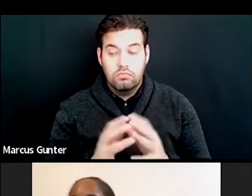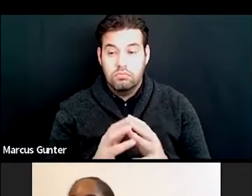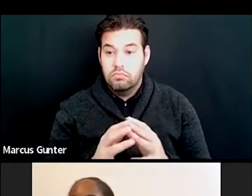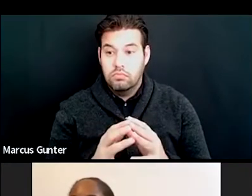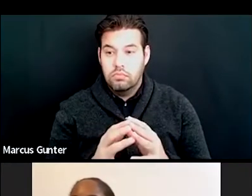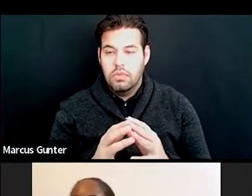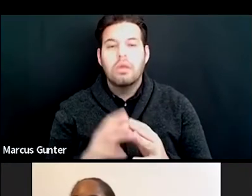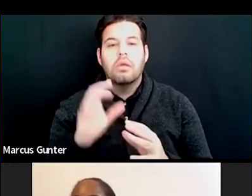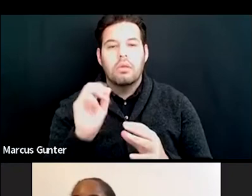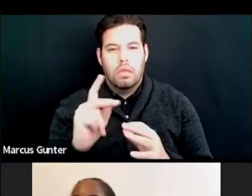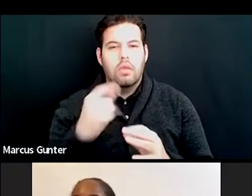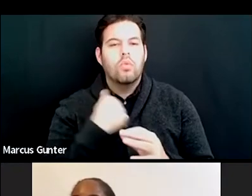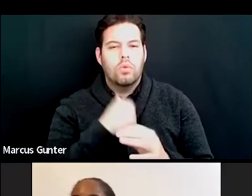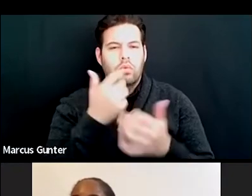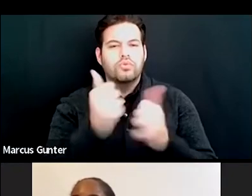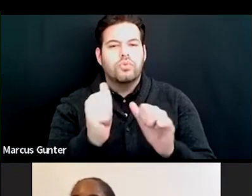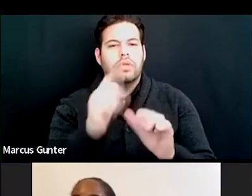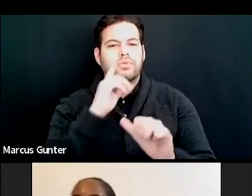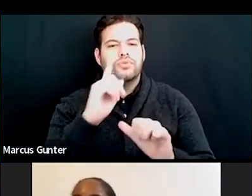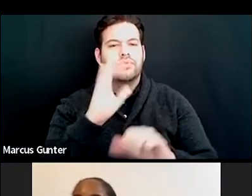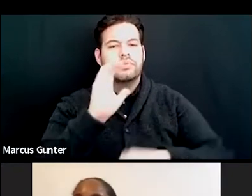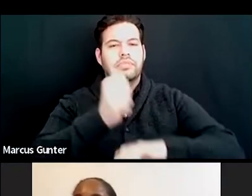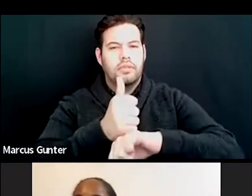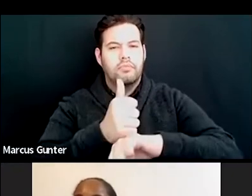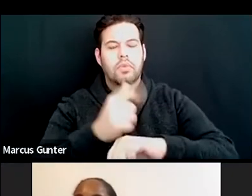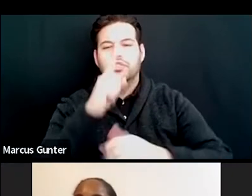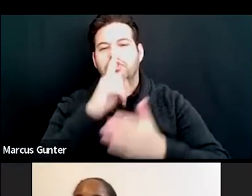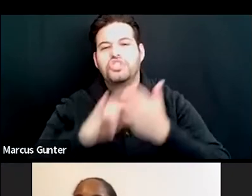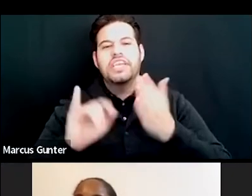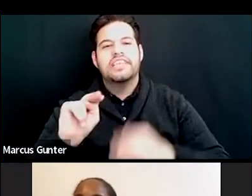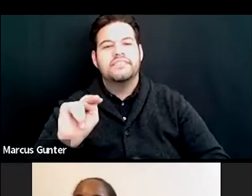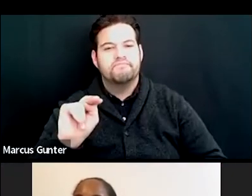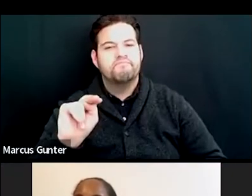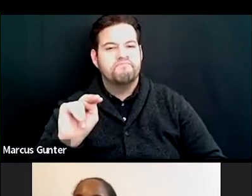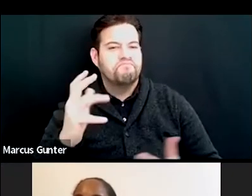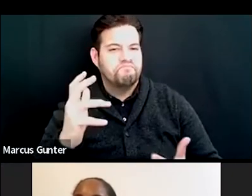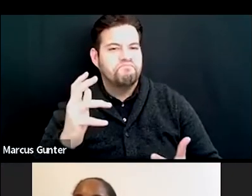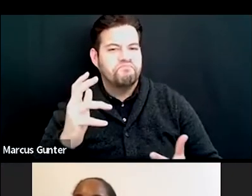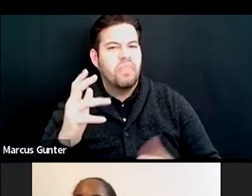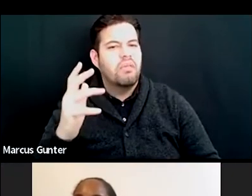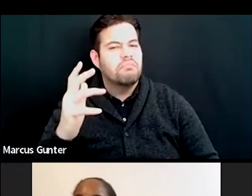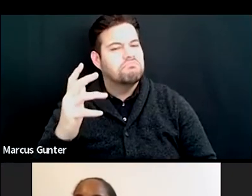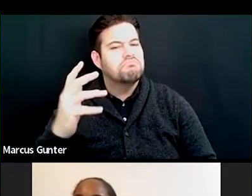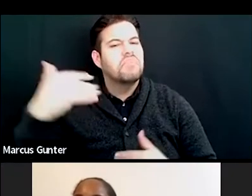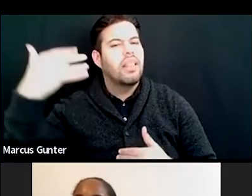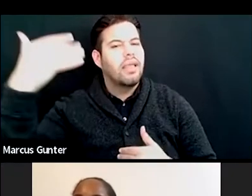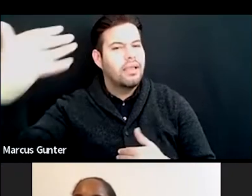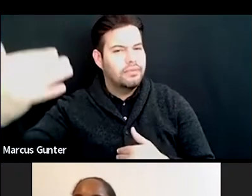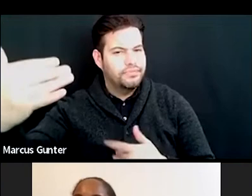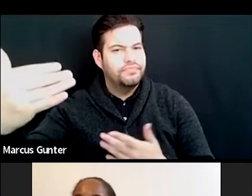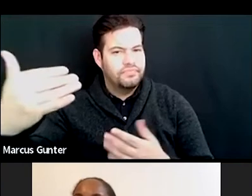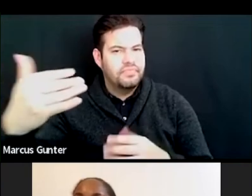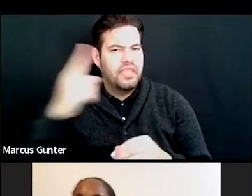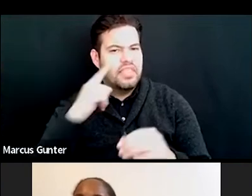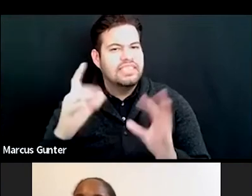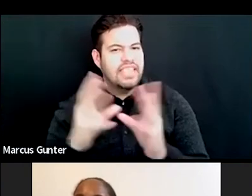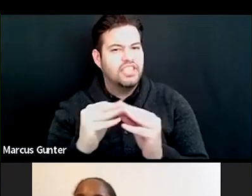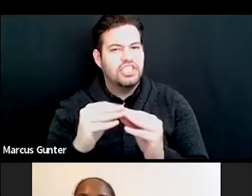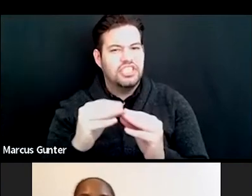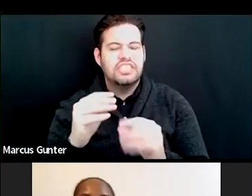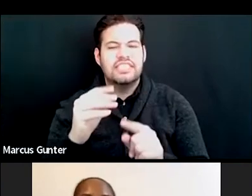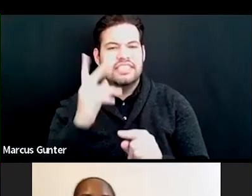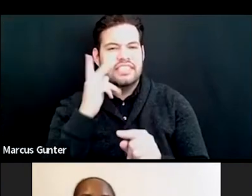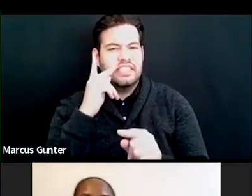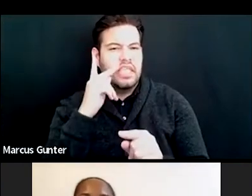So we'll try to schedule, um, just a check in, um, later on in the session, just to see where we